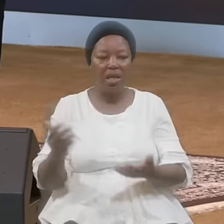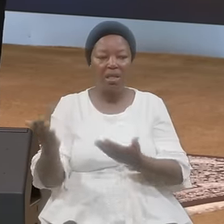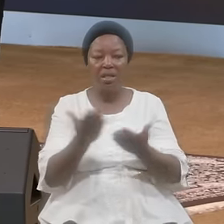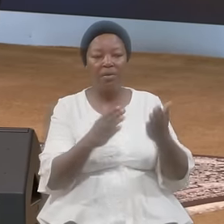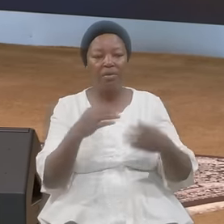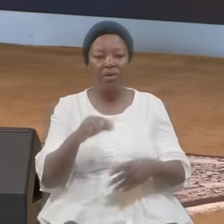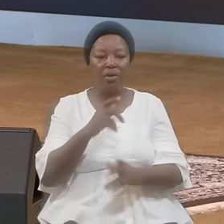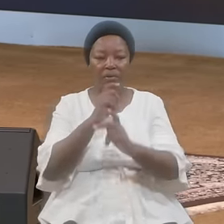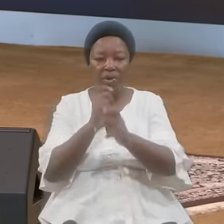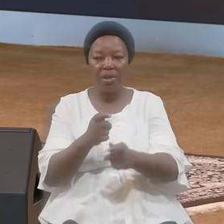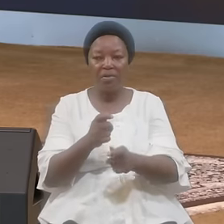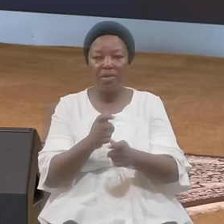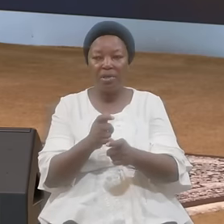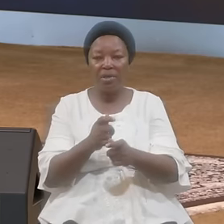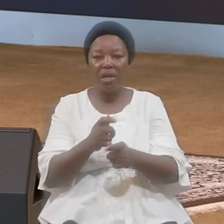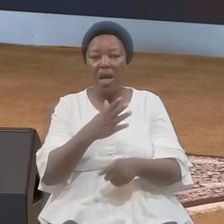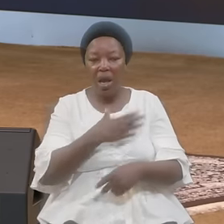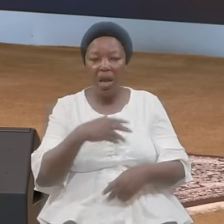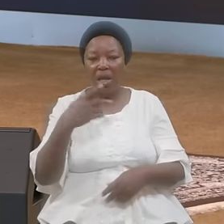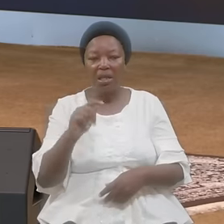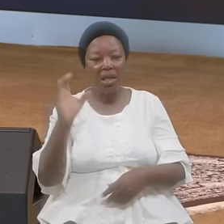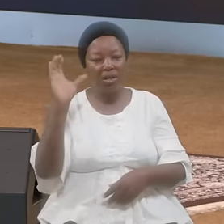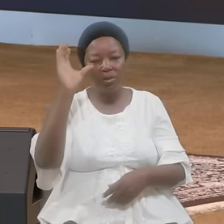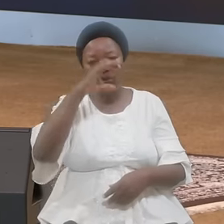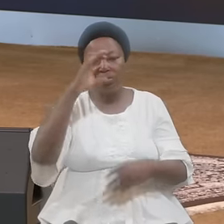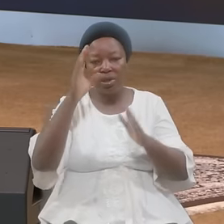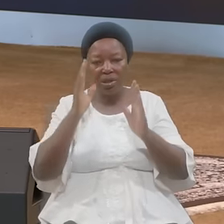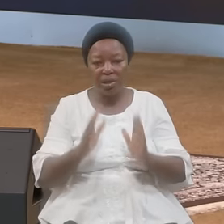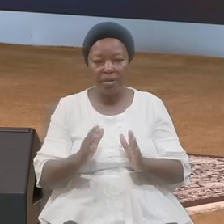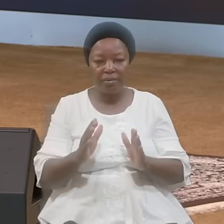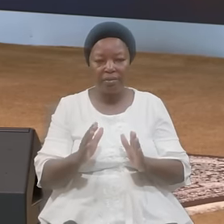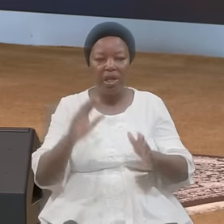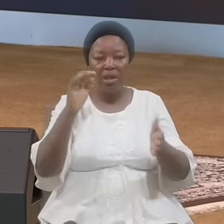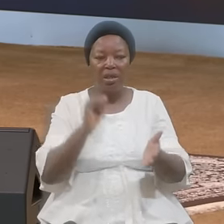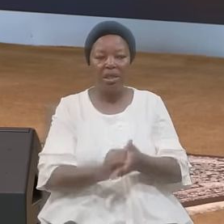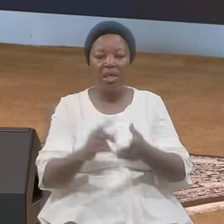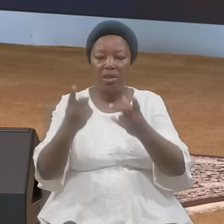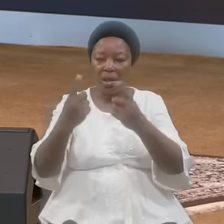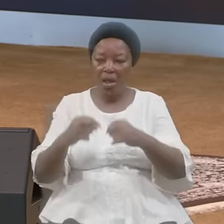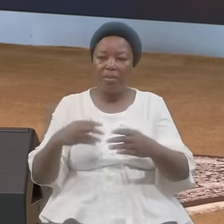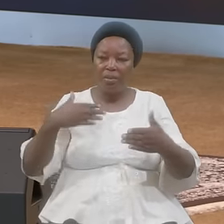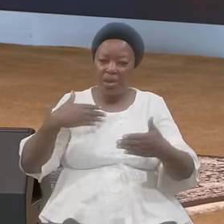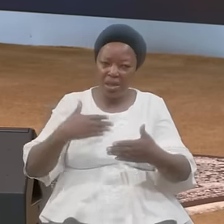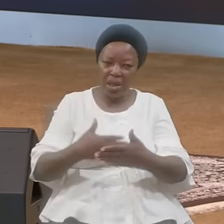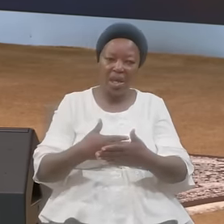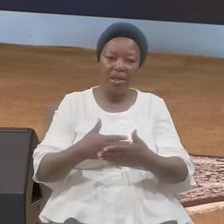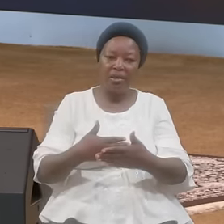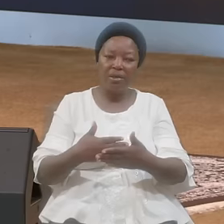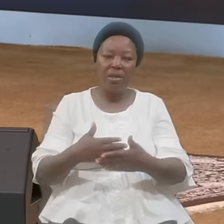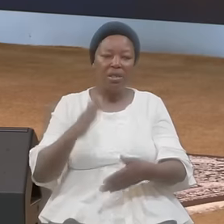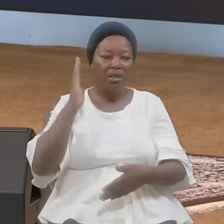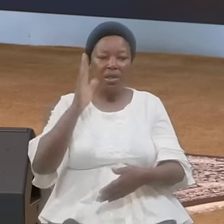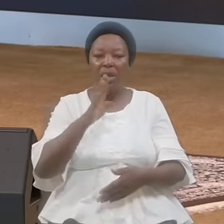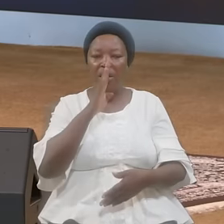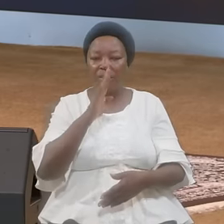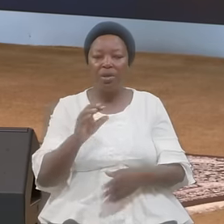Of gift Of gift And the stranger That cometh Nigh Shall be